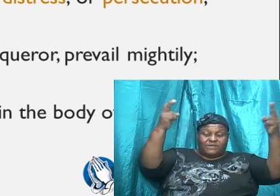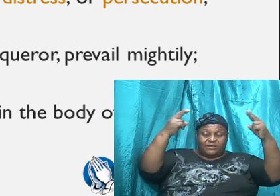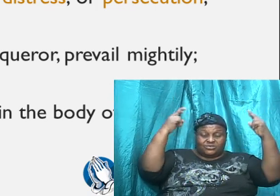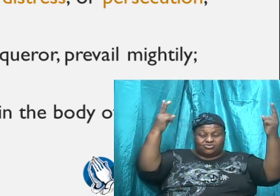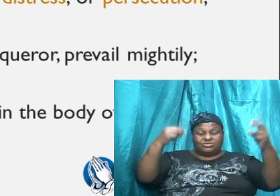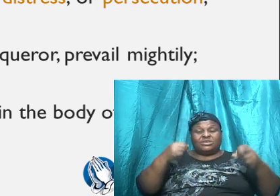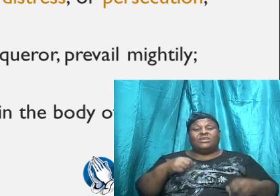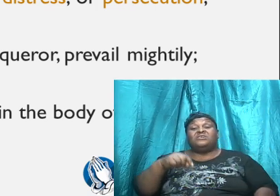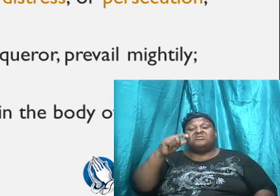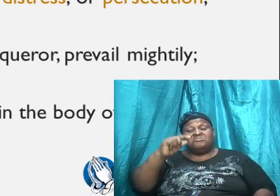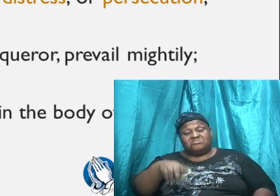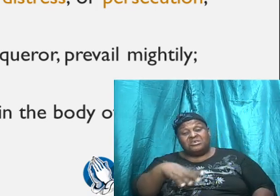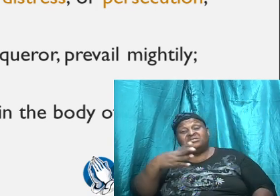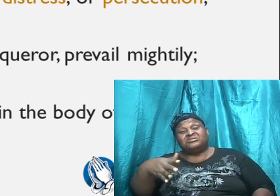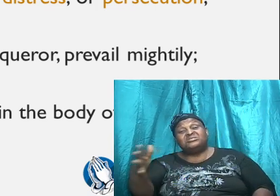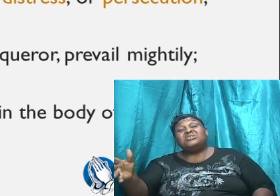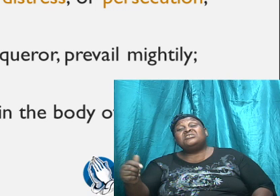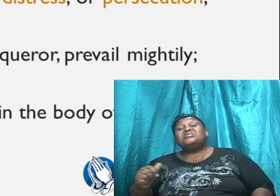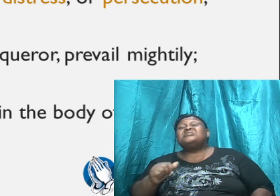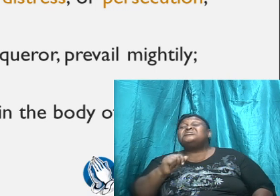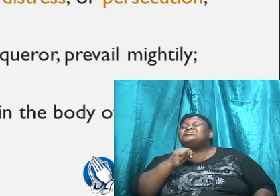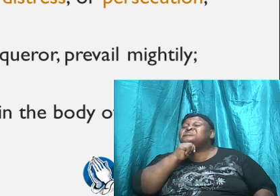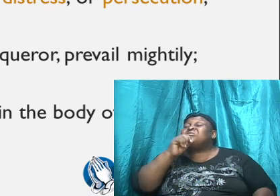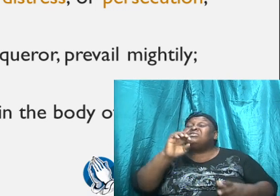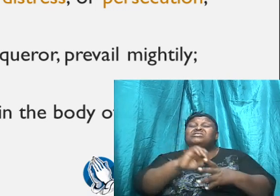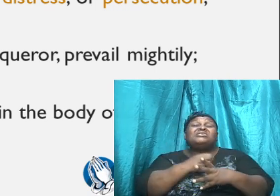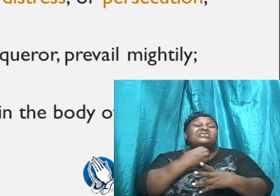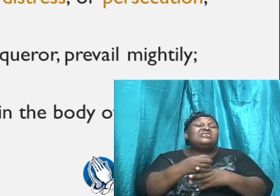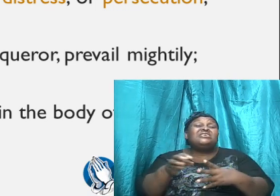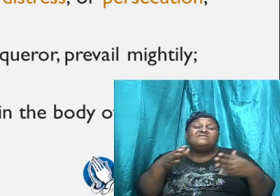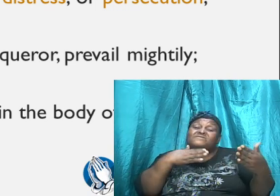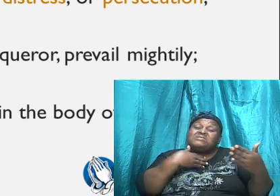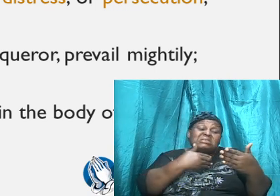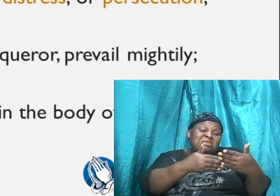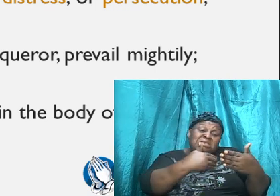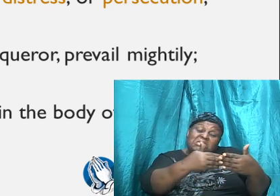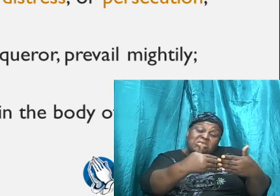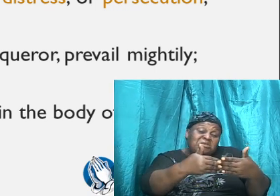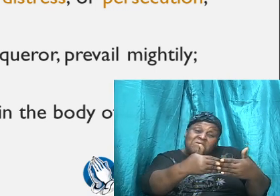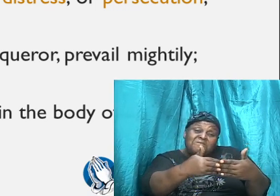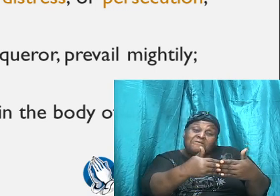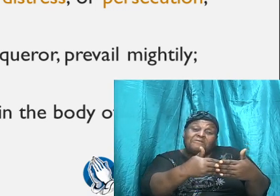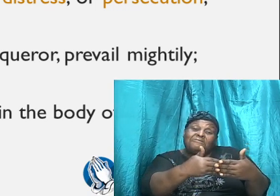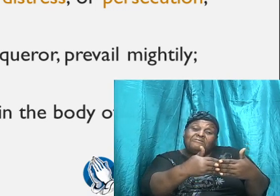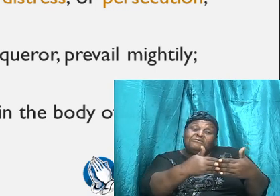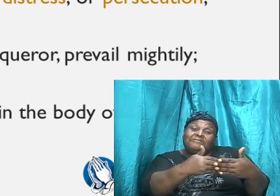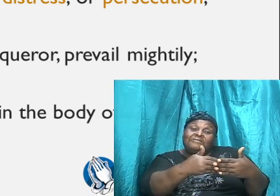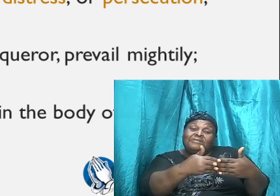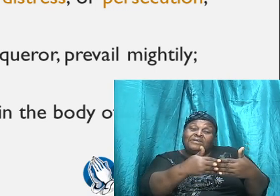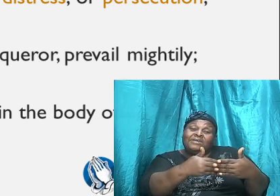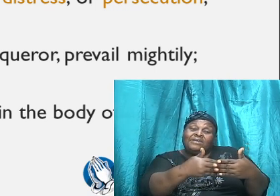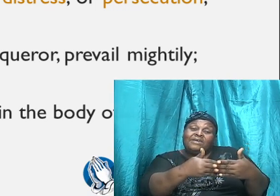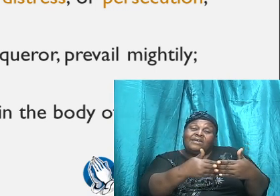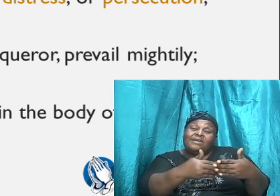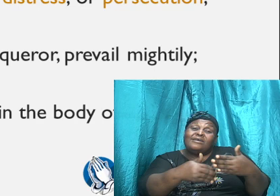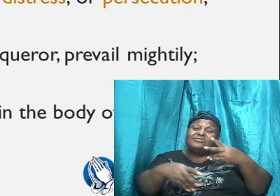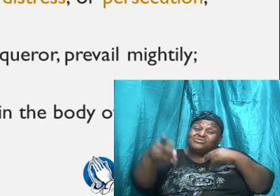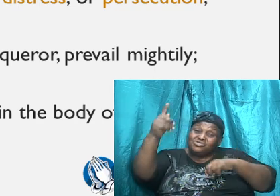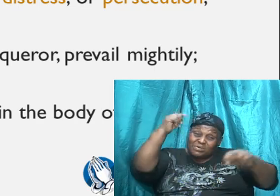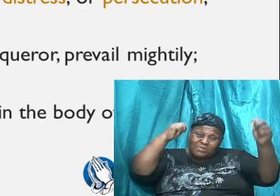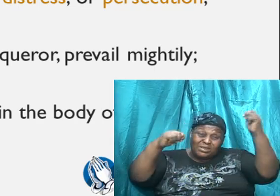this thing is not even close, it's not even close, tribulation